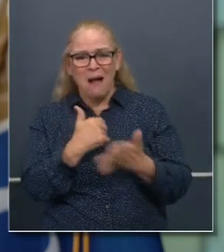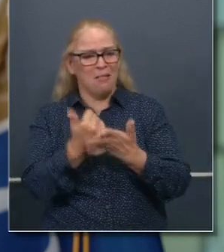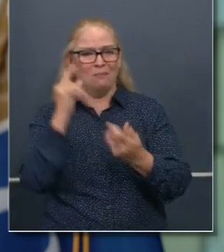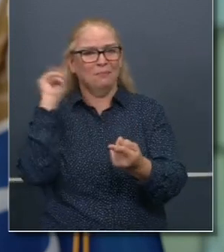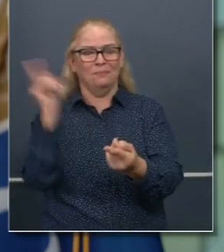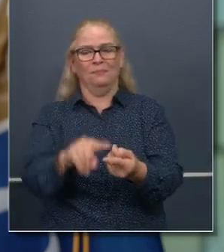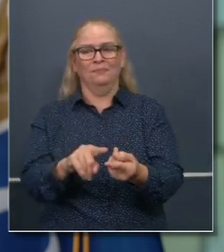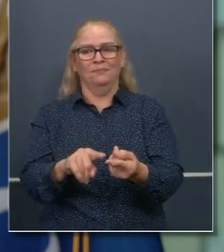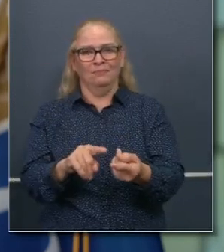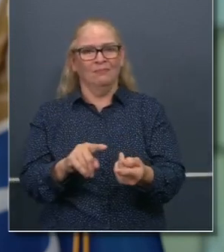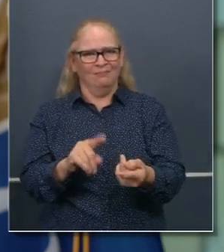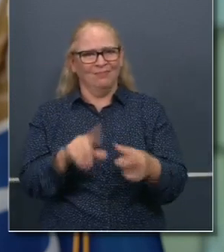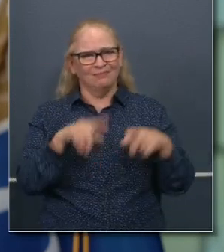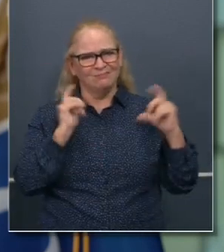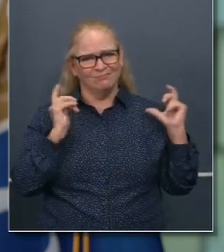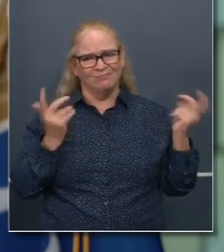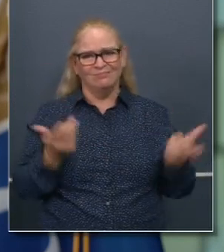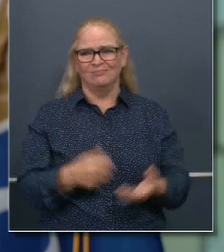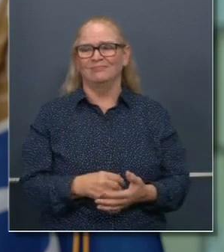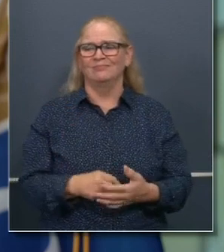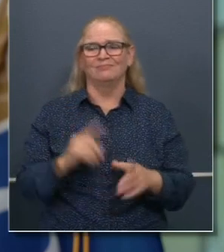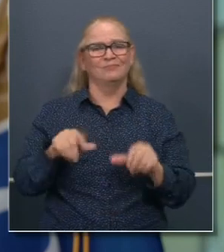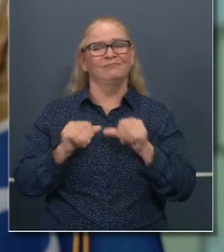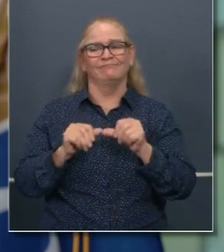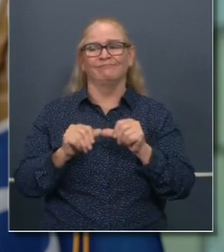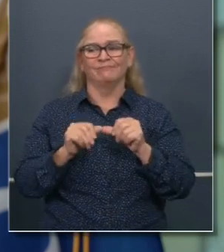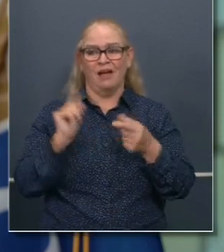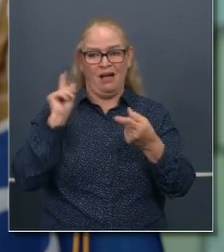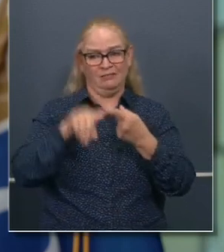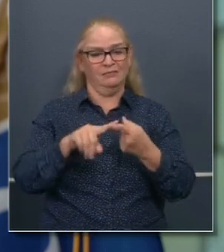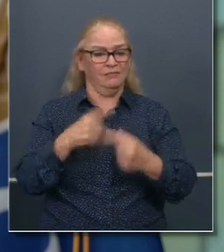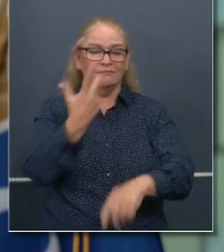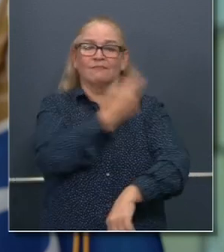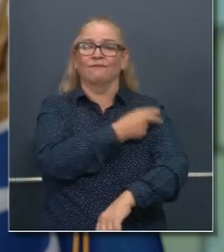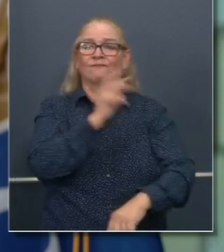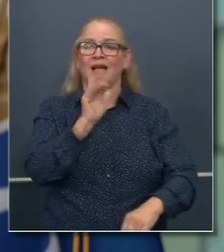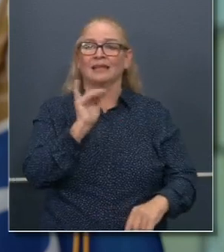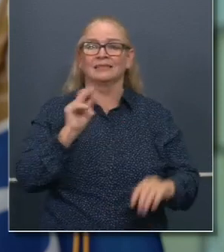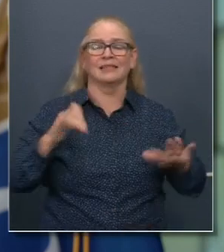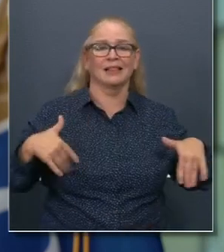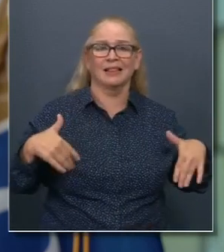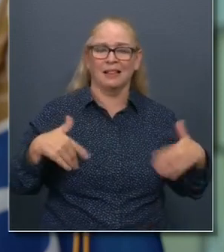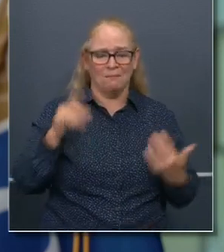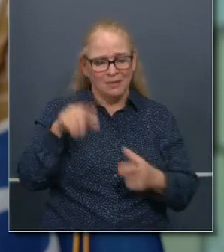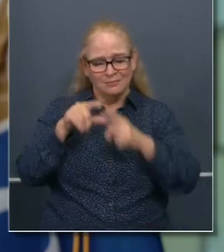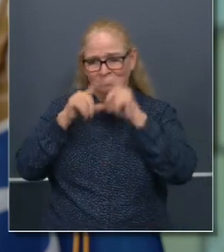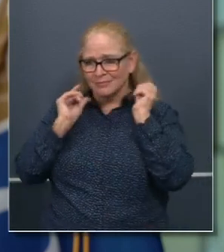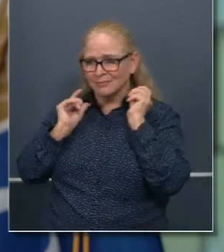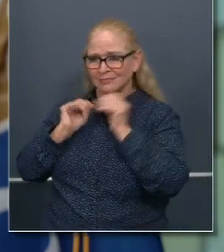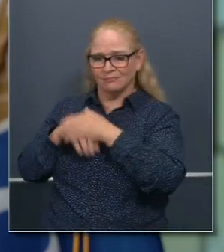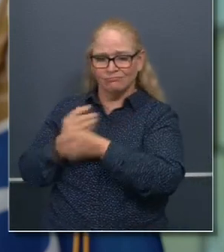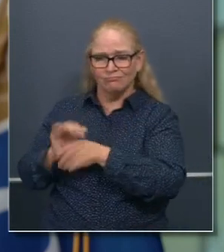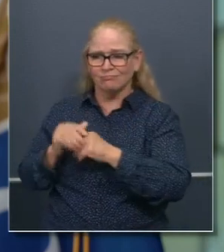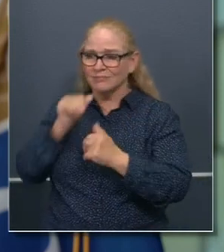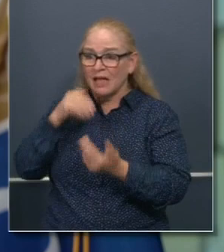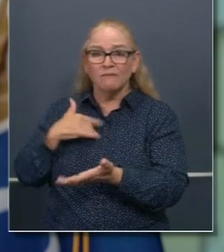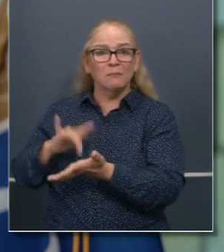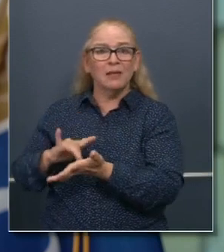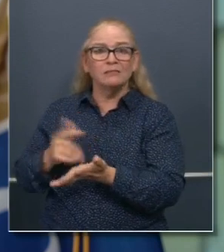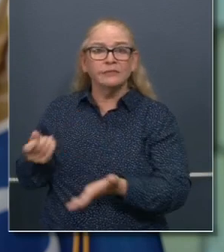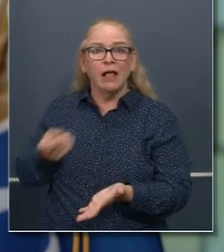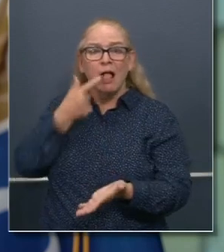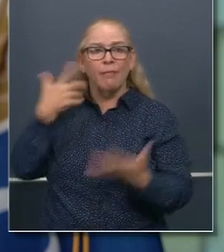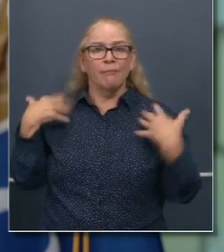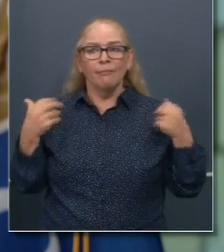until we get a vaccine, unless and until we have kind of therapeutics that can significantly mitigate the impacts